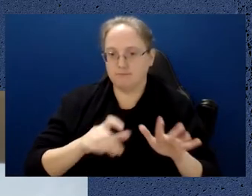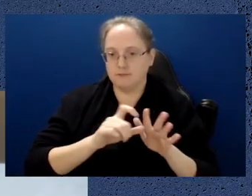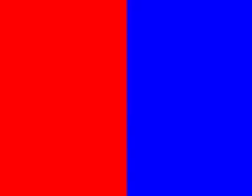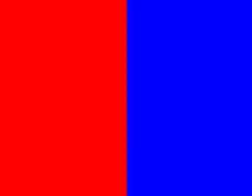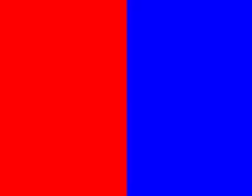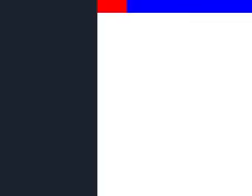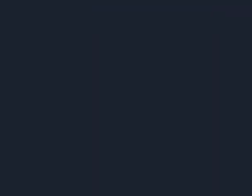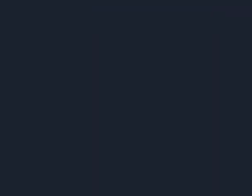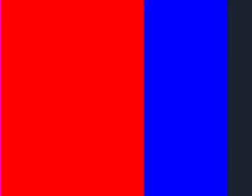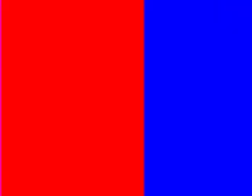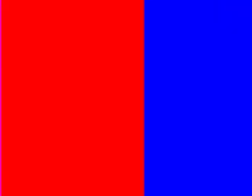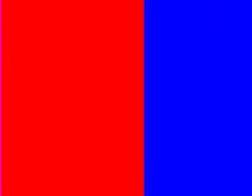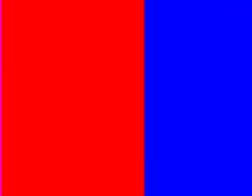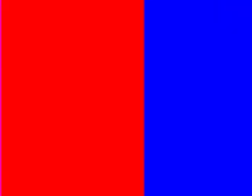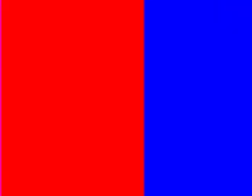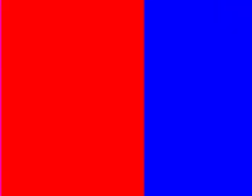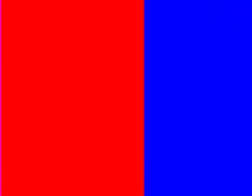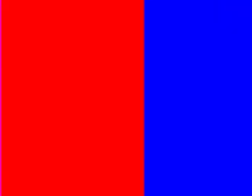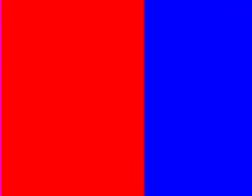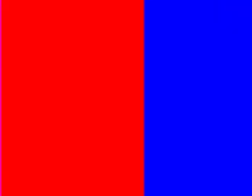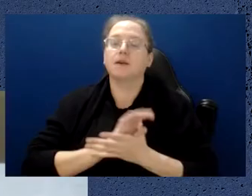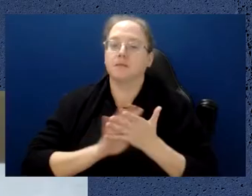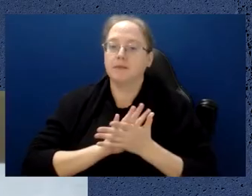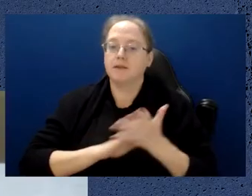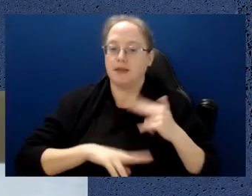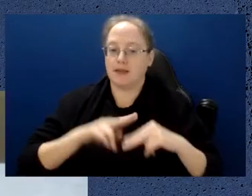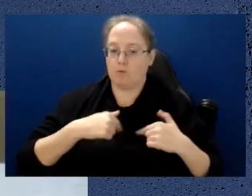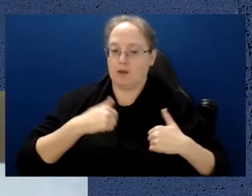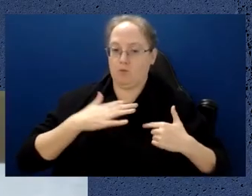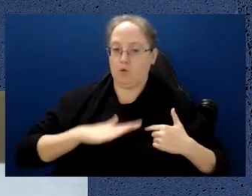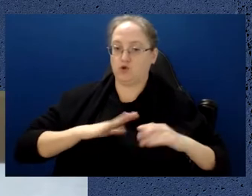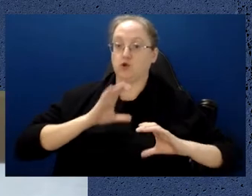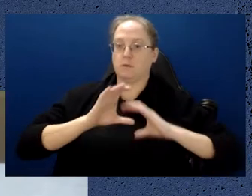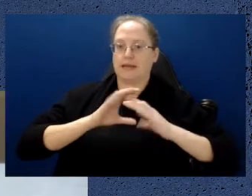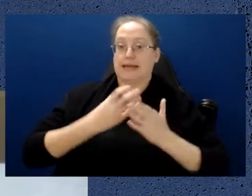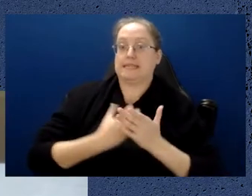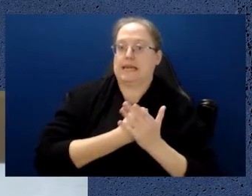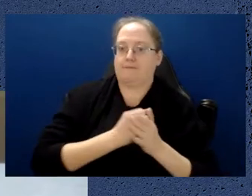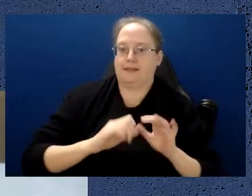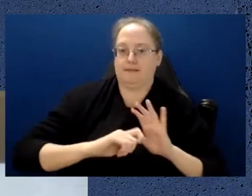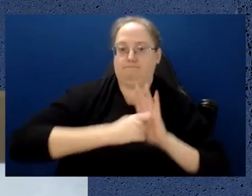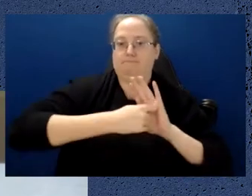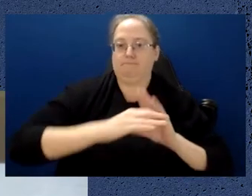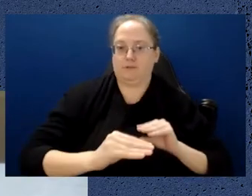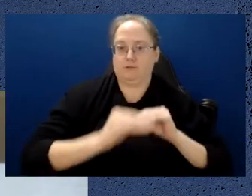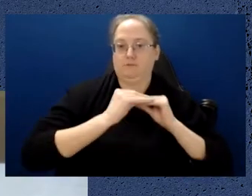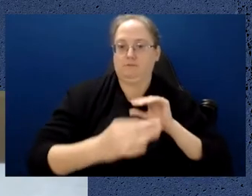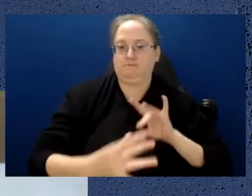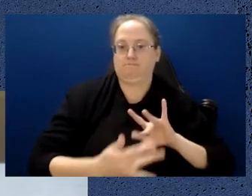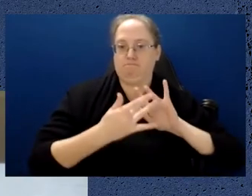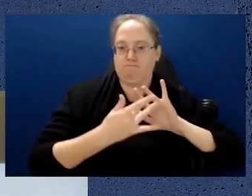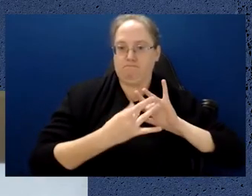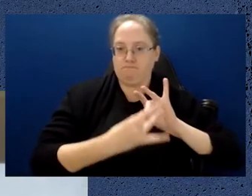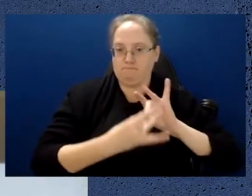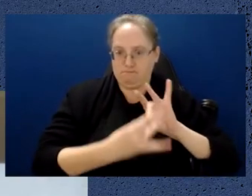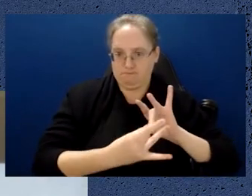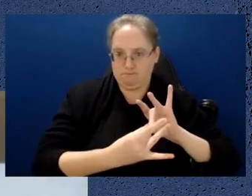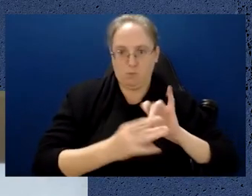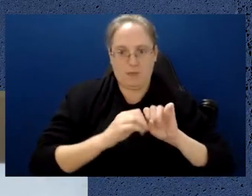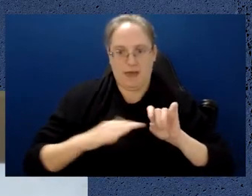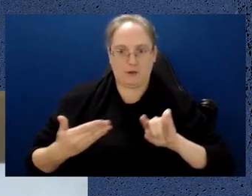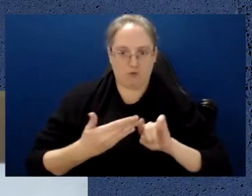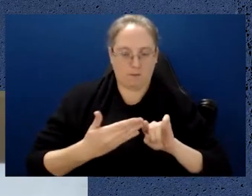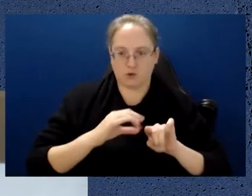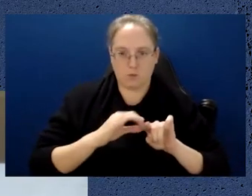there is that if we wish to communicate in a secure way, then somehow or other, we need the